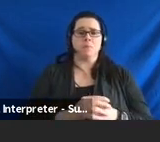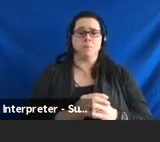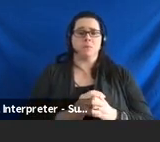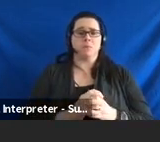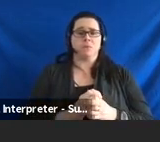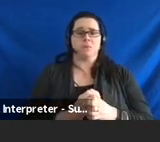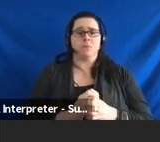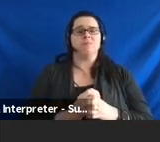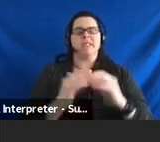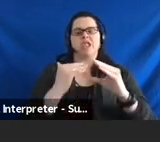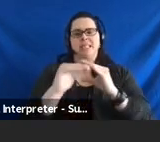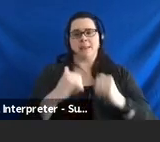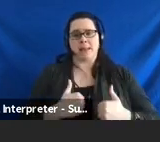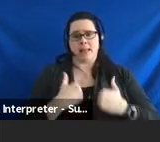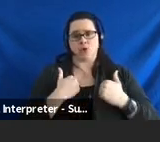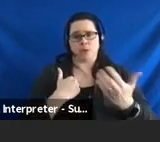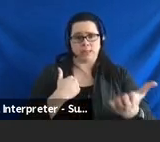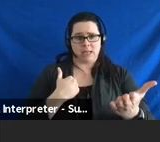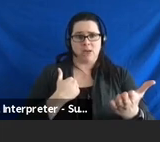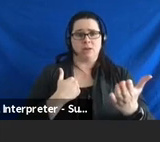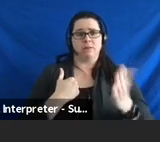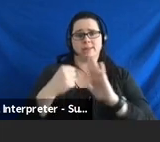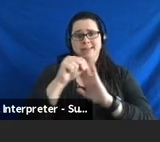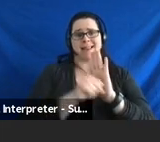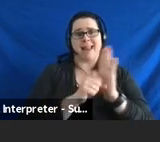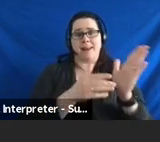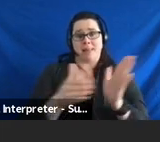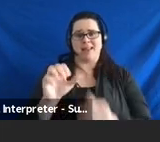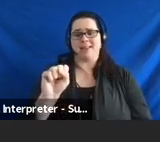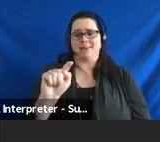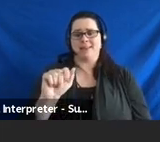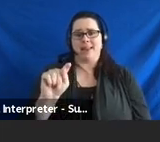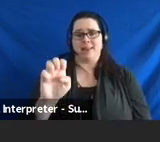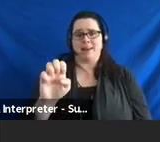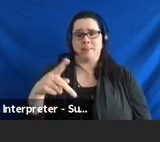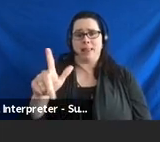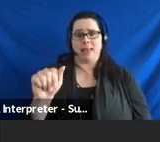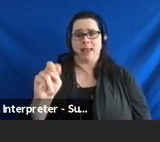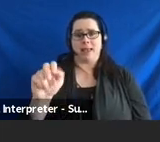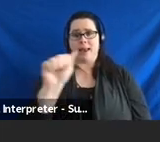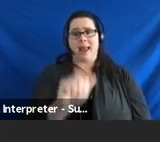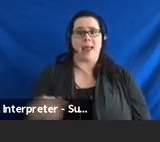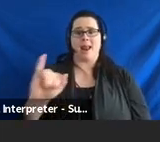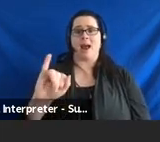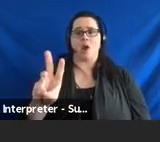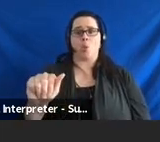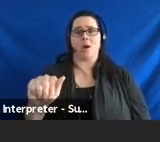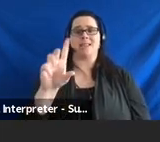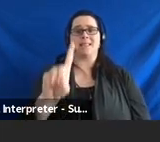There's the email address there that state plan at iowaddcouncil